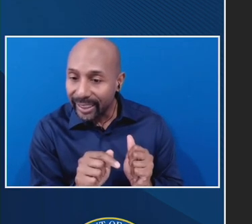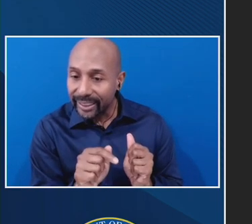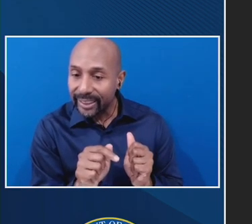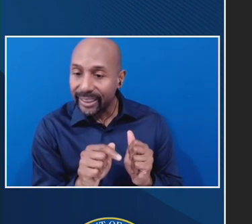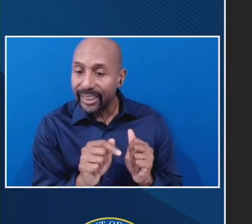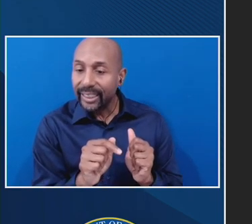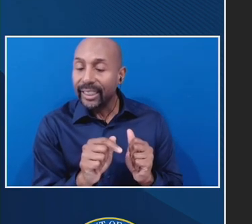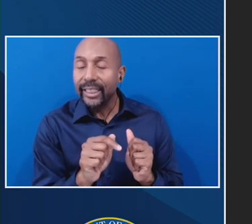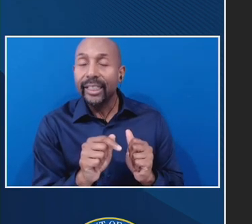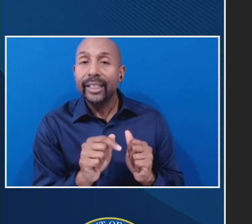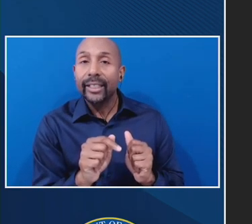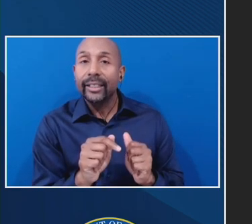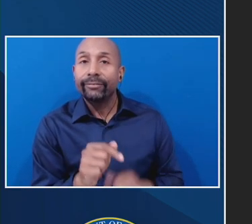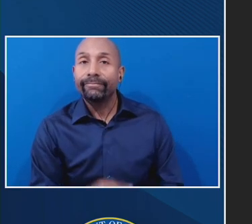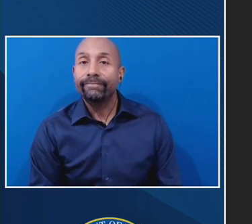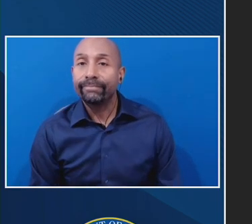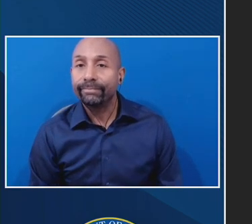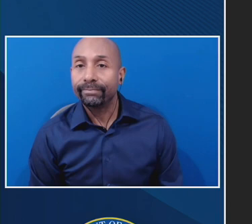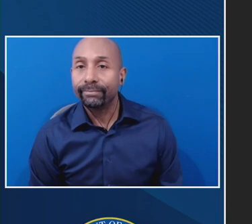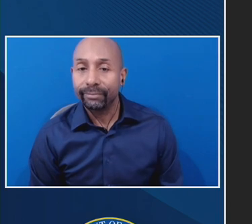All right. Thank you, Barmak.